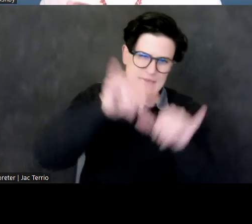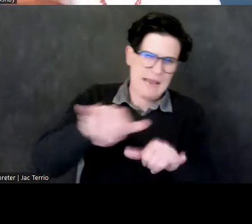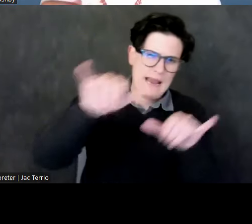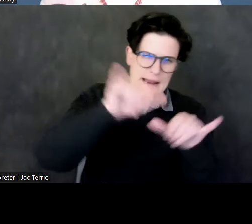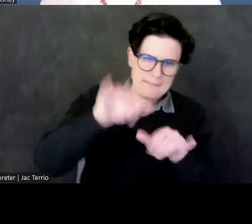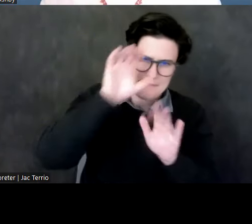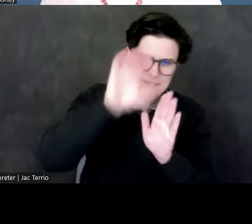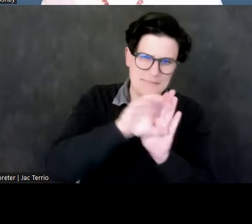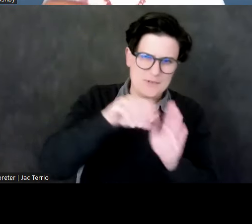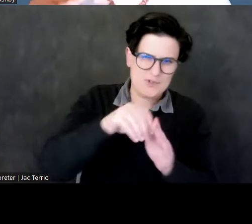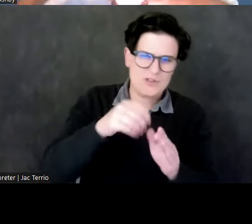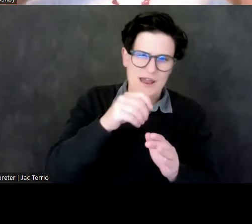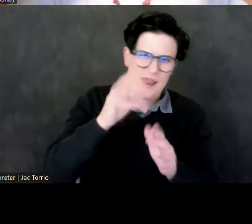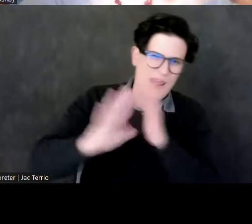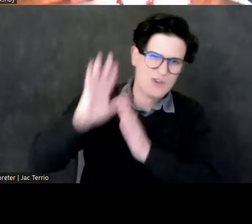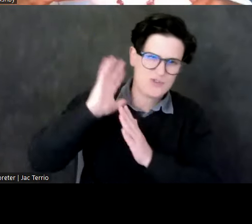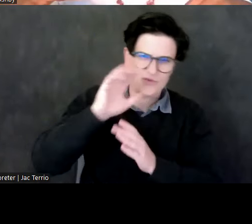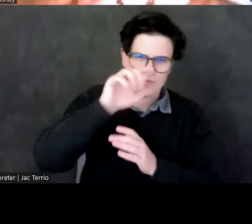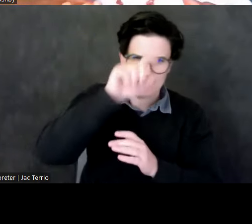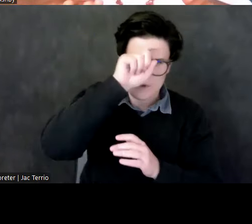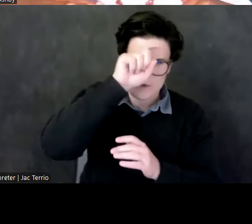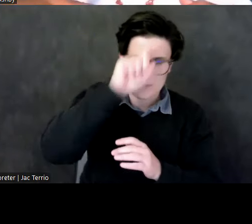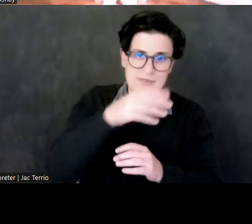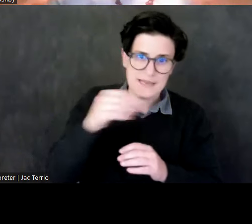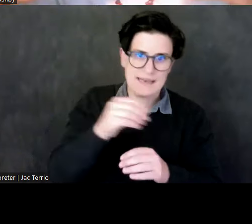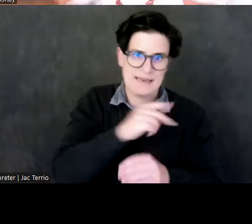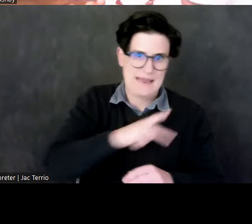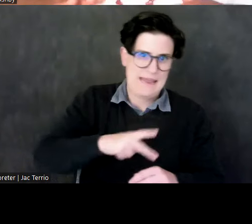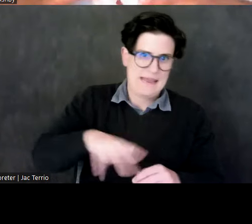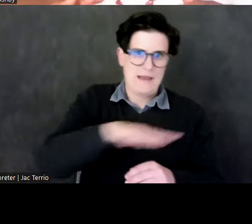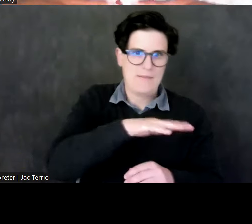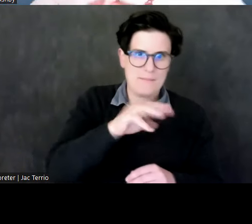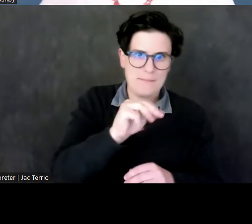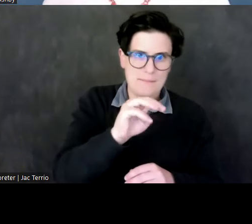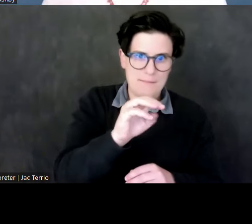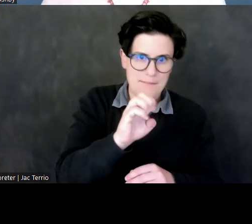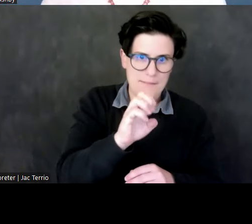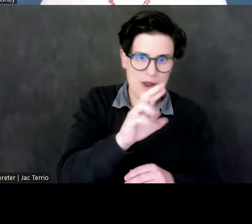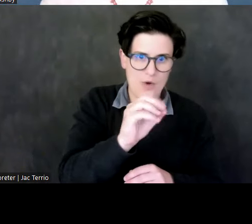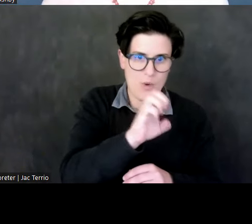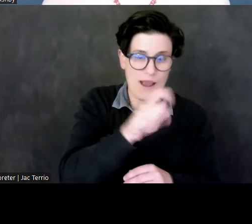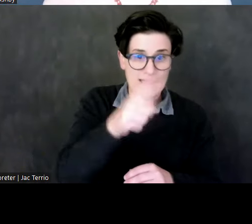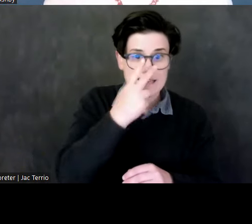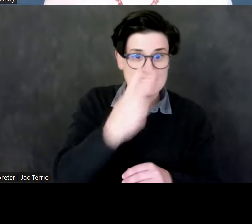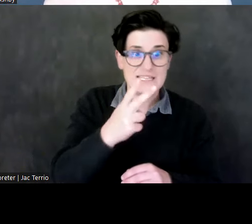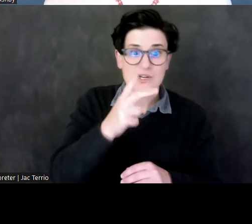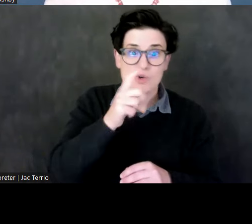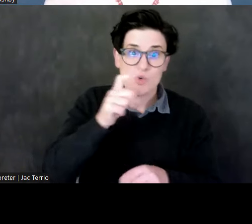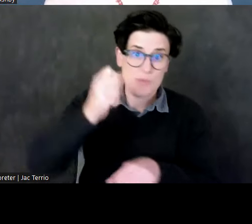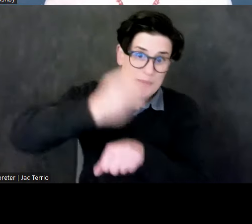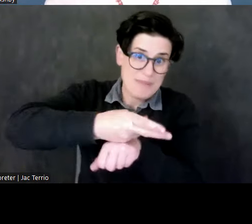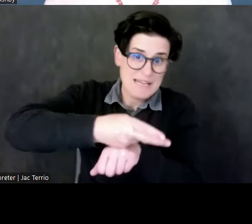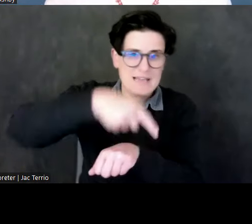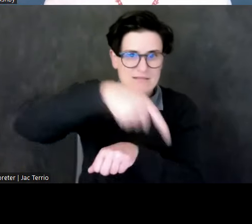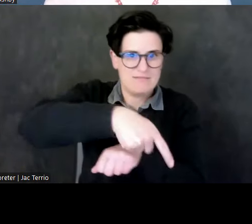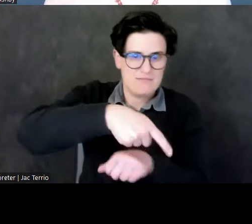in the kingdom of Meroe, where the defeated enemy is shown under the feet of the ruler. And you can see